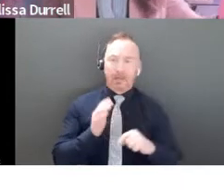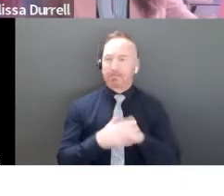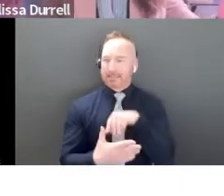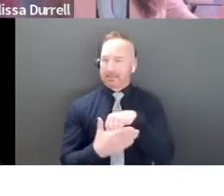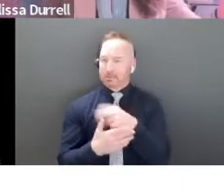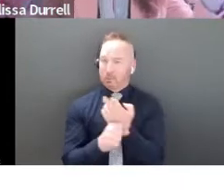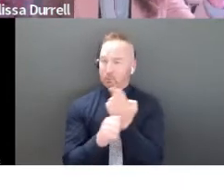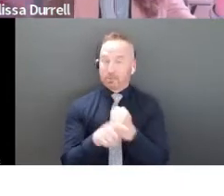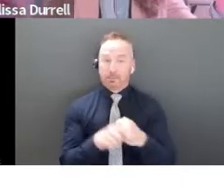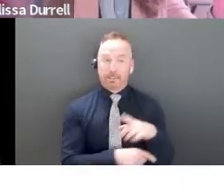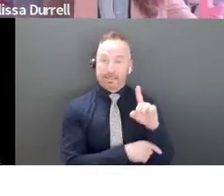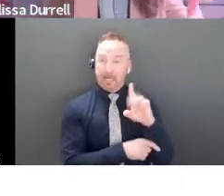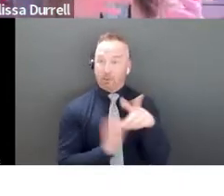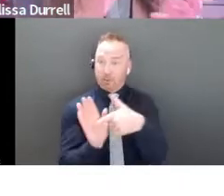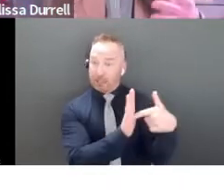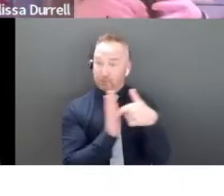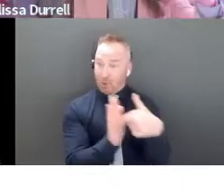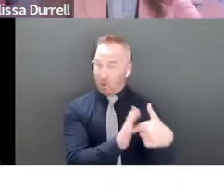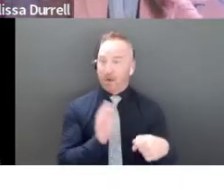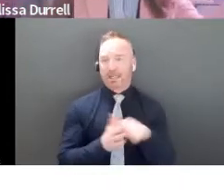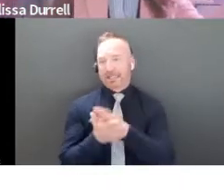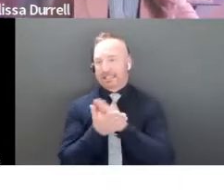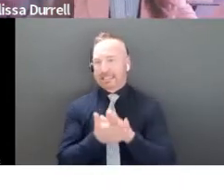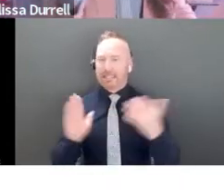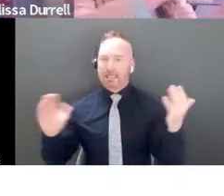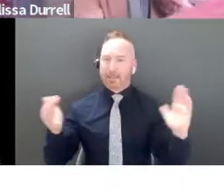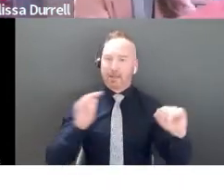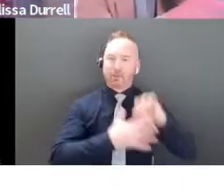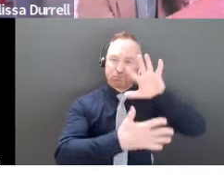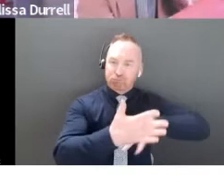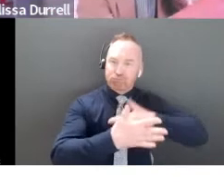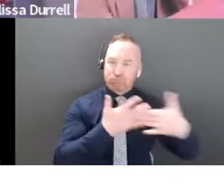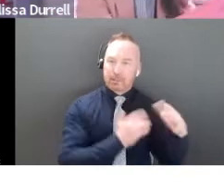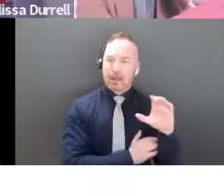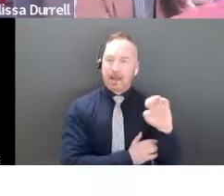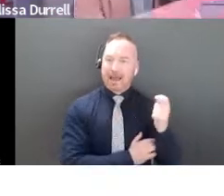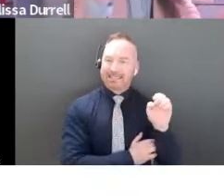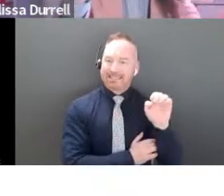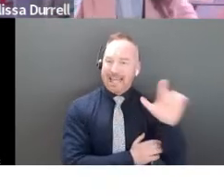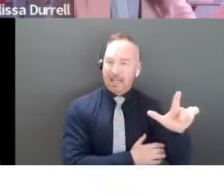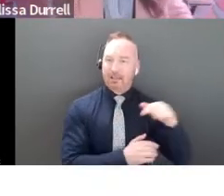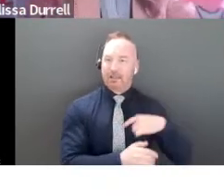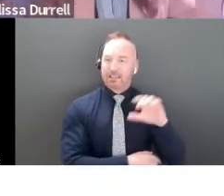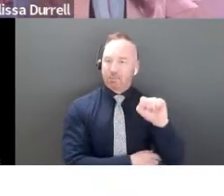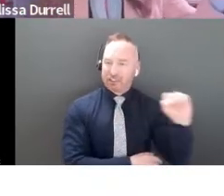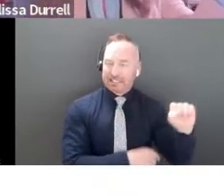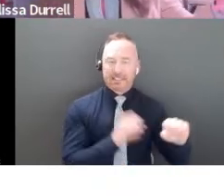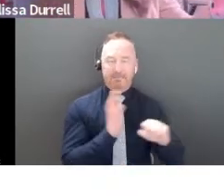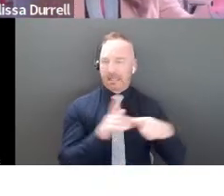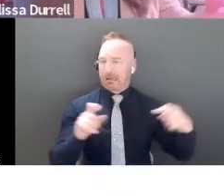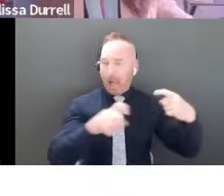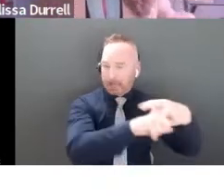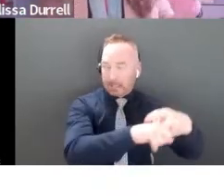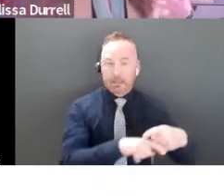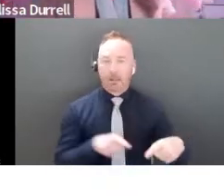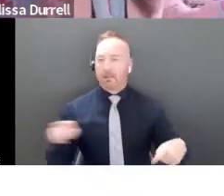you know, showing that dashboard and how clean it is compared to the Excel sheets and all the other things which we said were a big problem in that industry, it just makes it a little